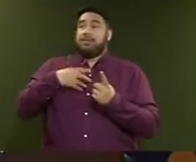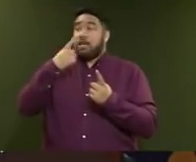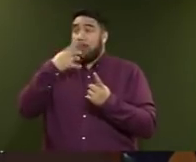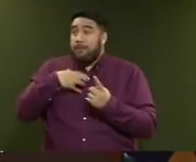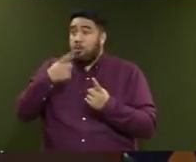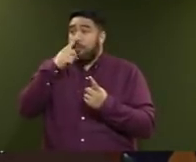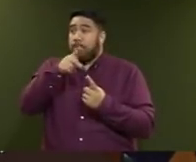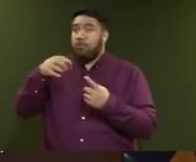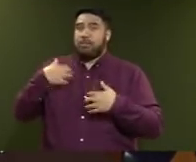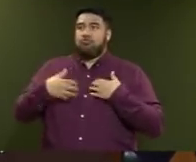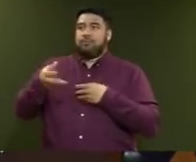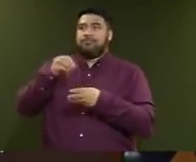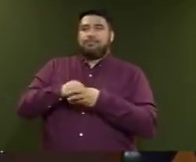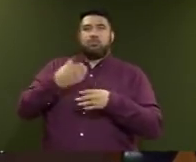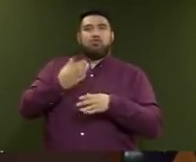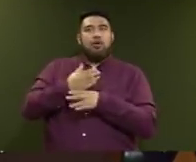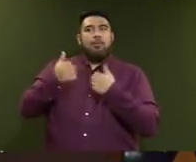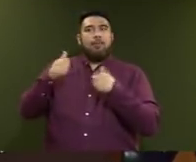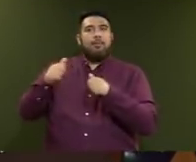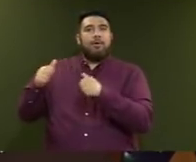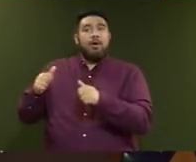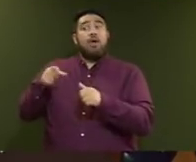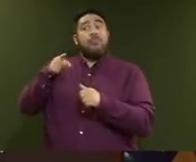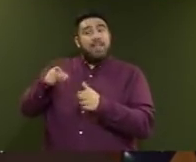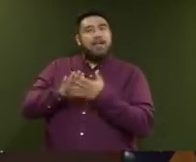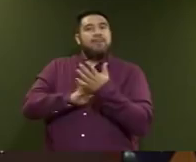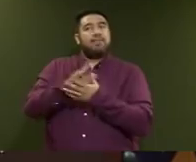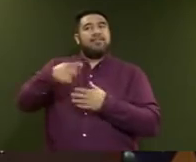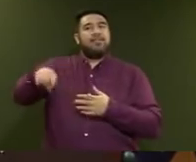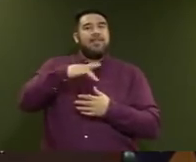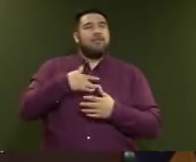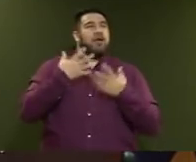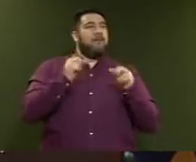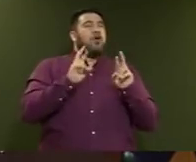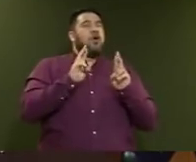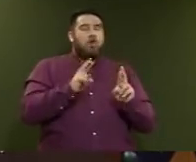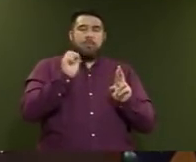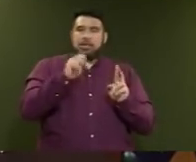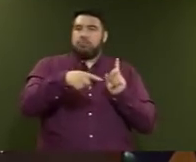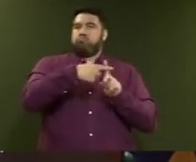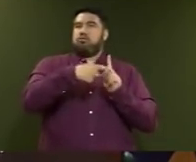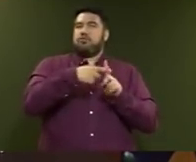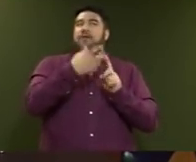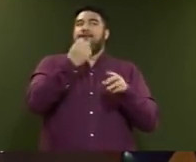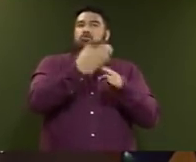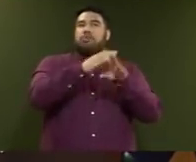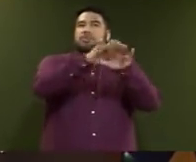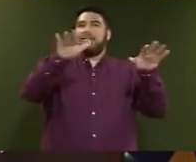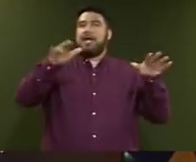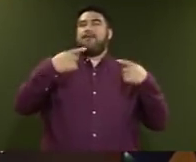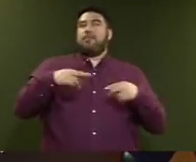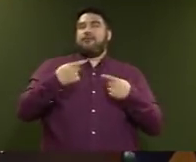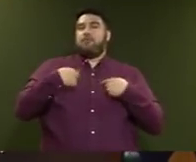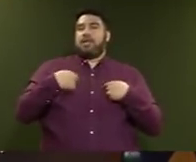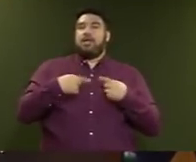people moving into the job market because I would interpret that to be that they see hope that there are jobs and work available for them. The ANZ